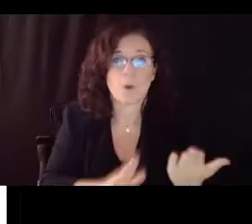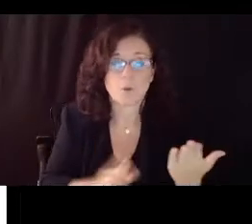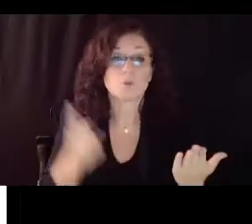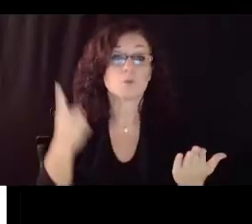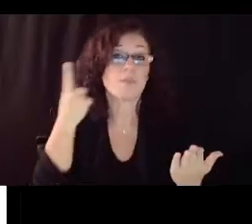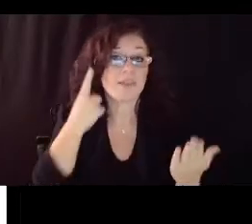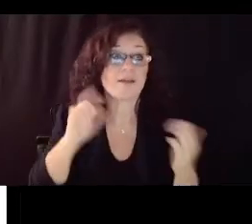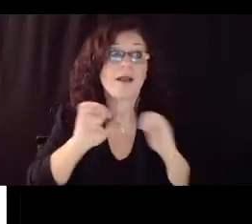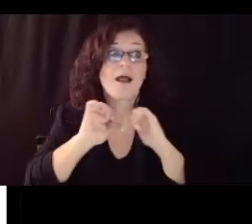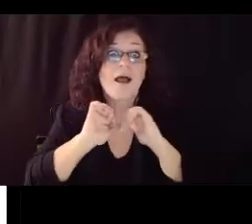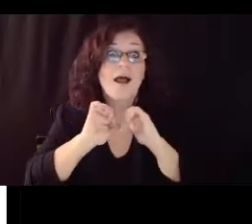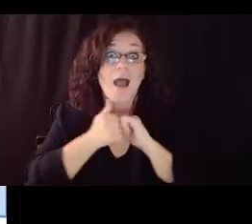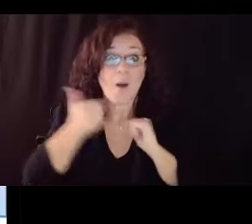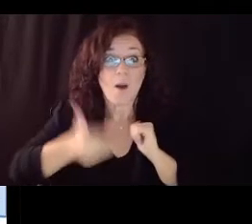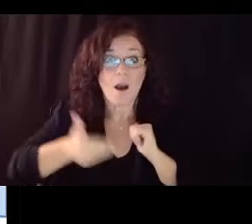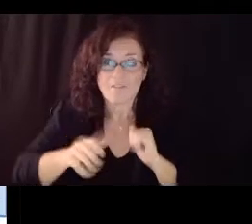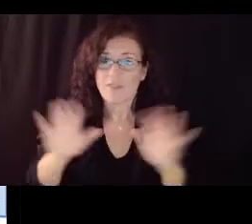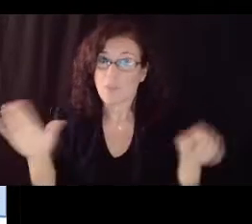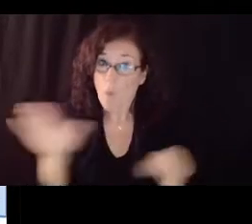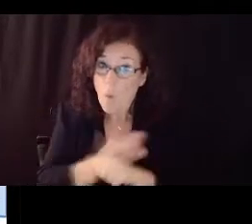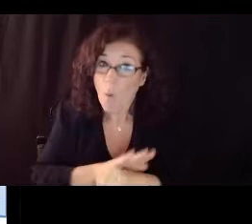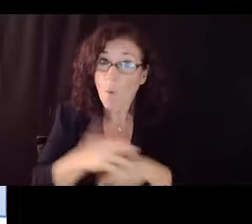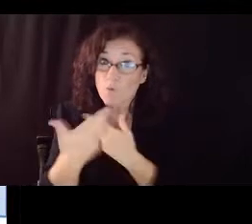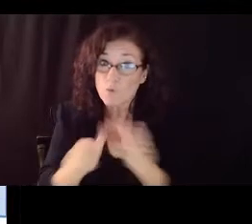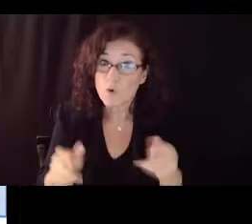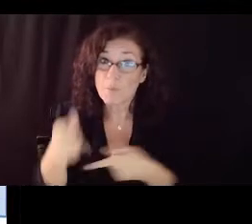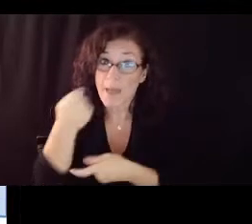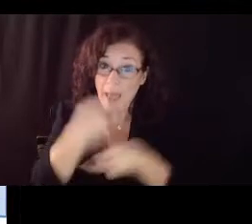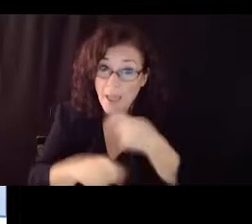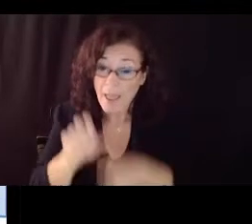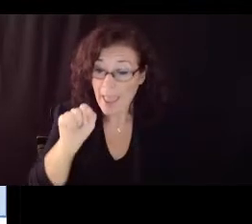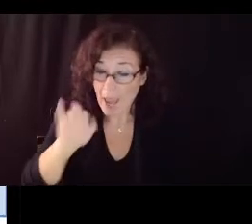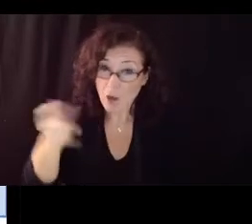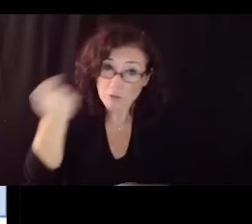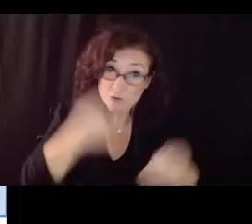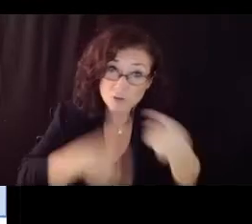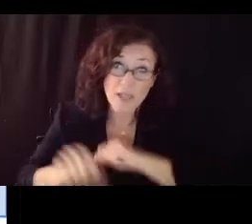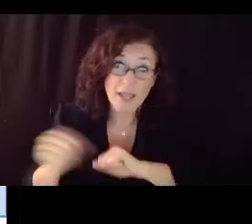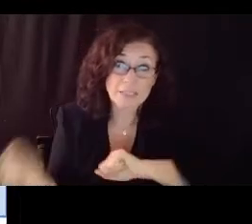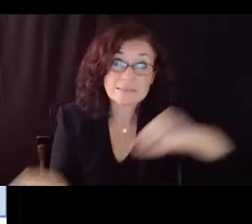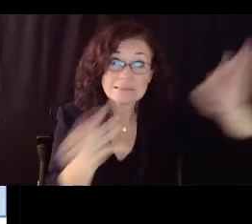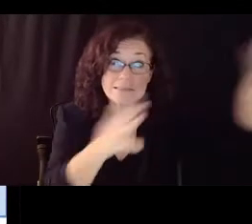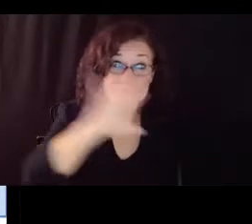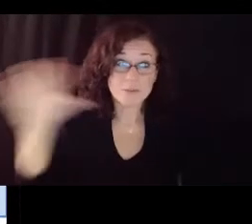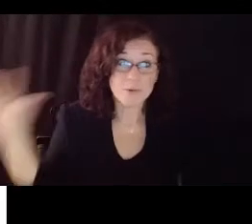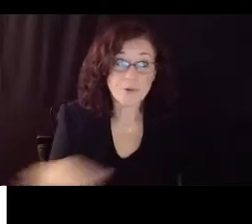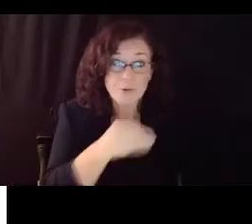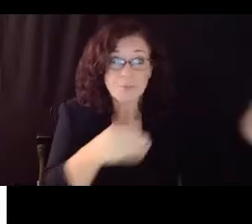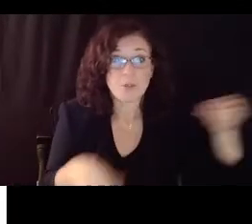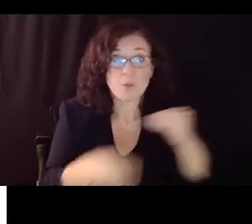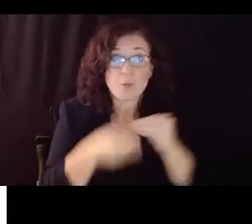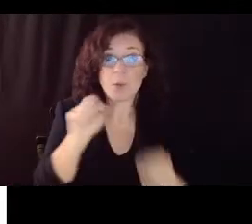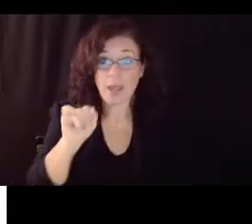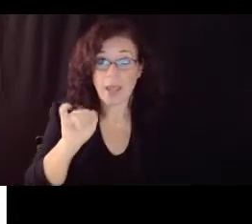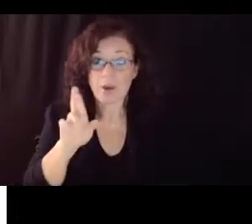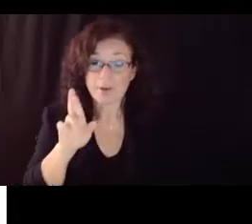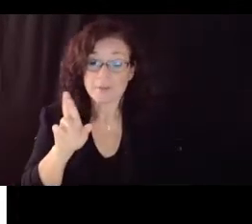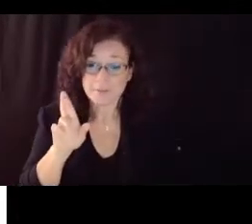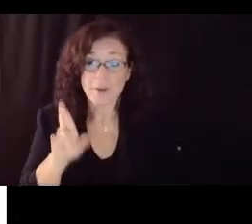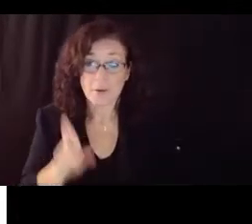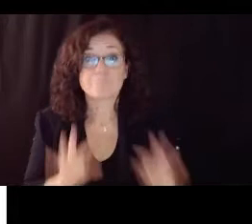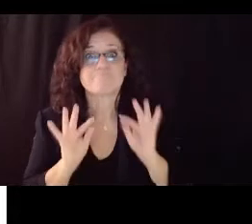has changed over thank you rachel and todd um before we go to this next slide let's pause here for a moment